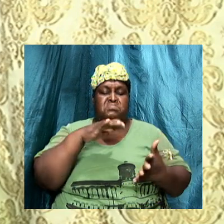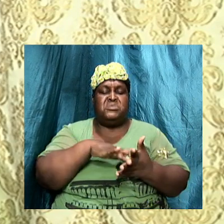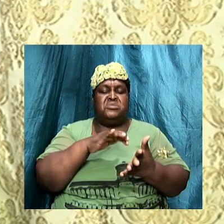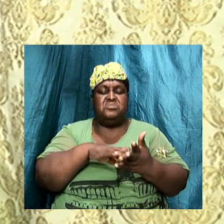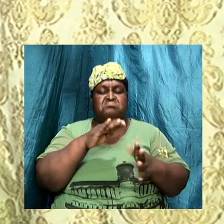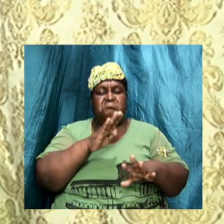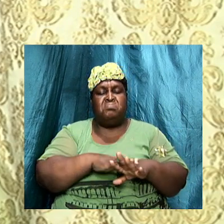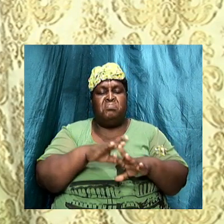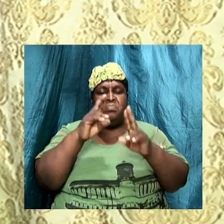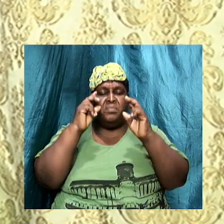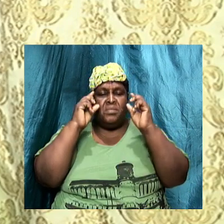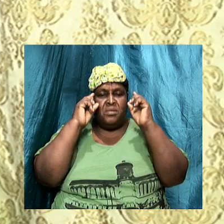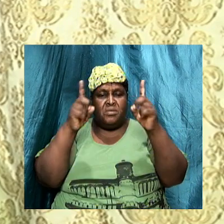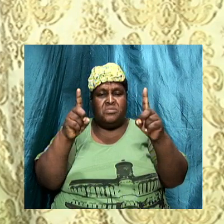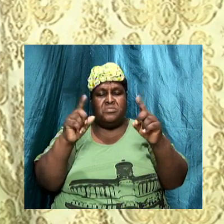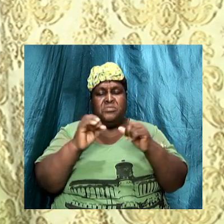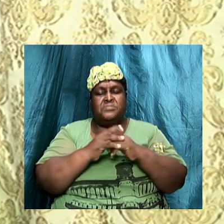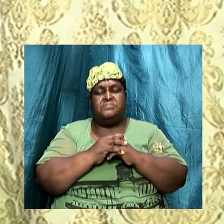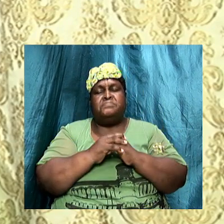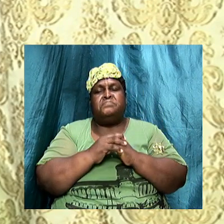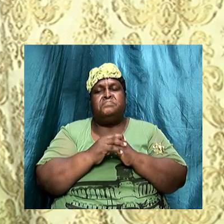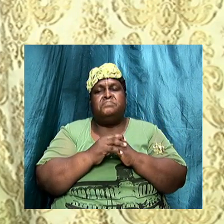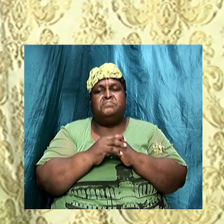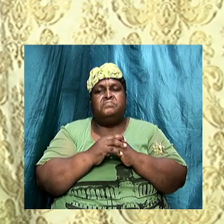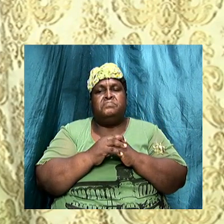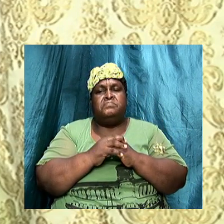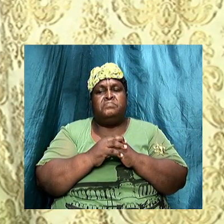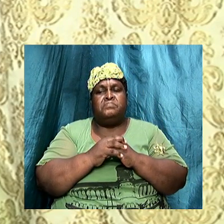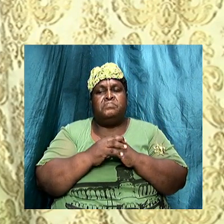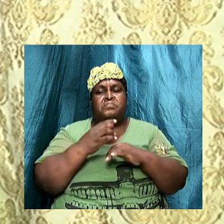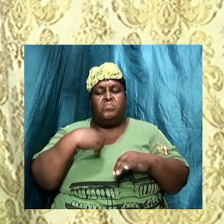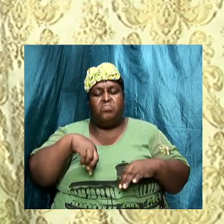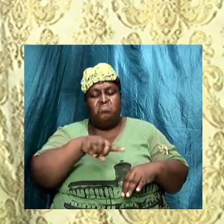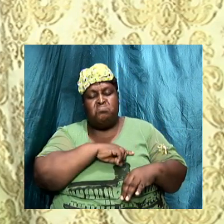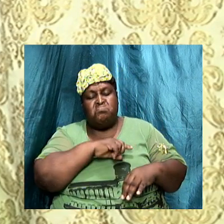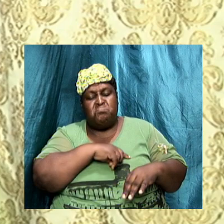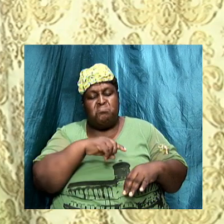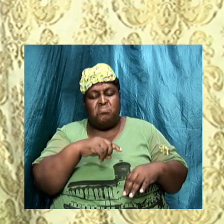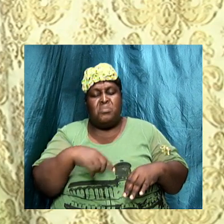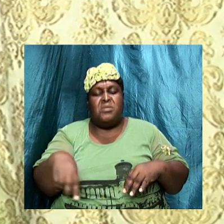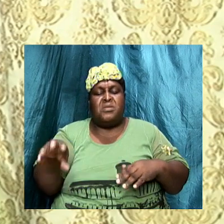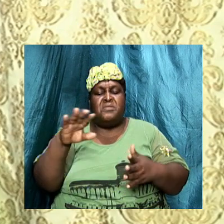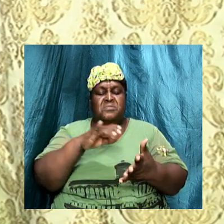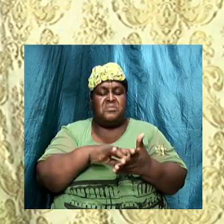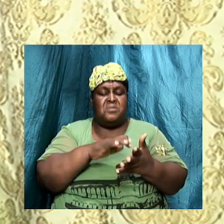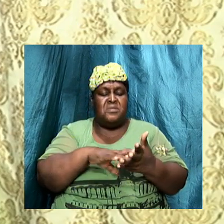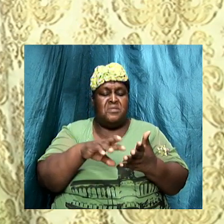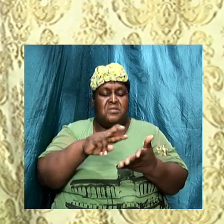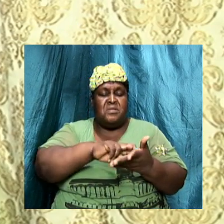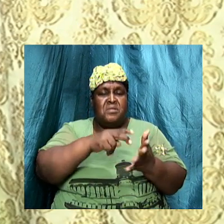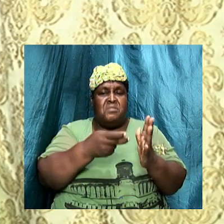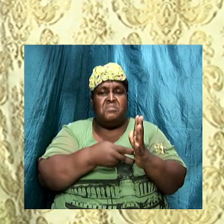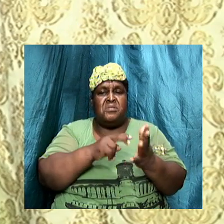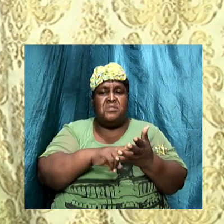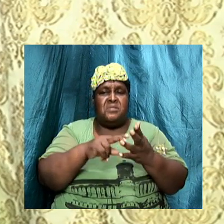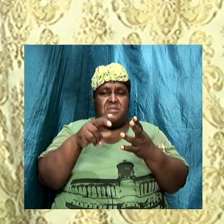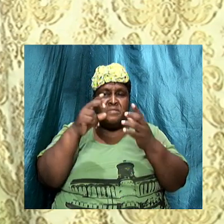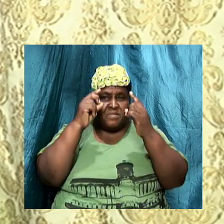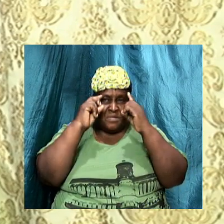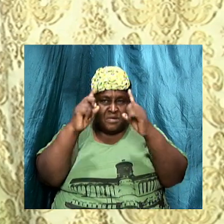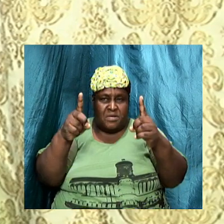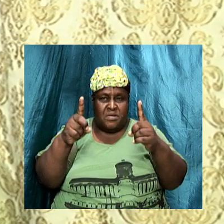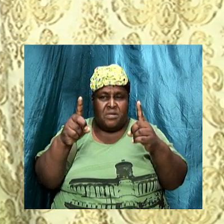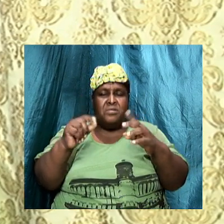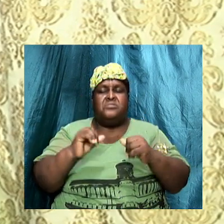And we look at what doctrine, what the meaning of doctrine is, is really the teaching. And we